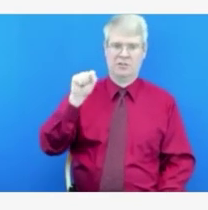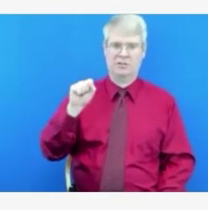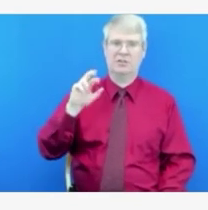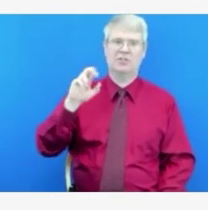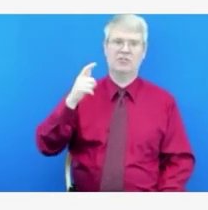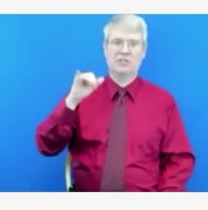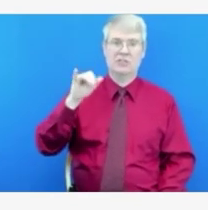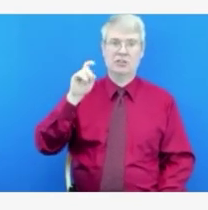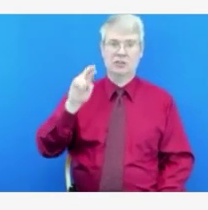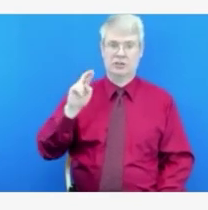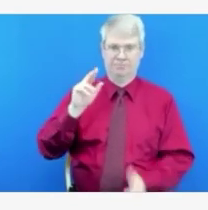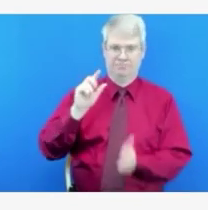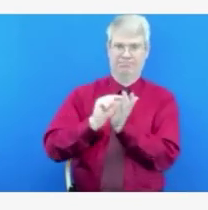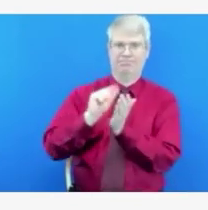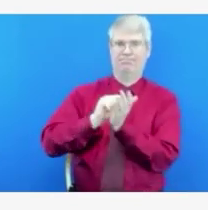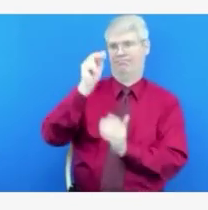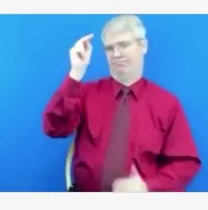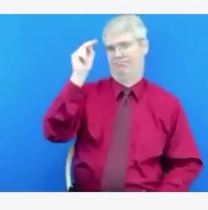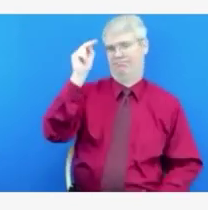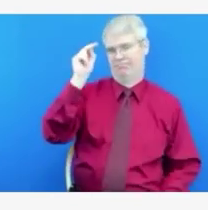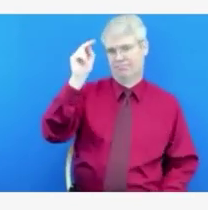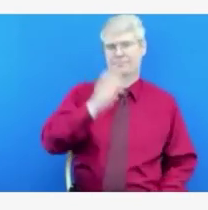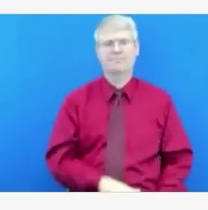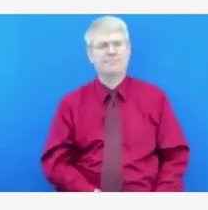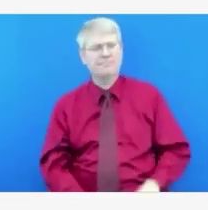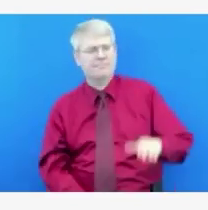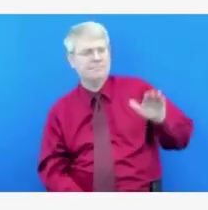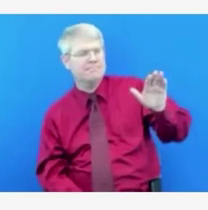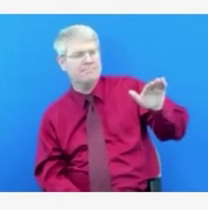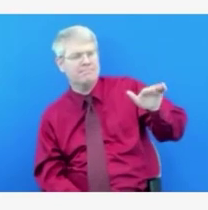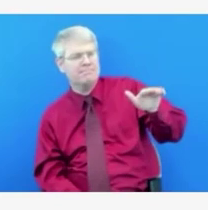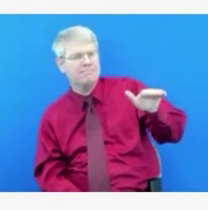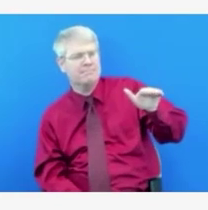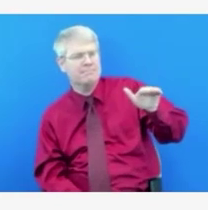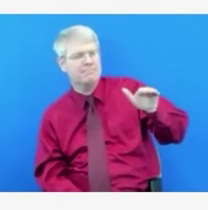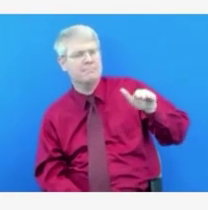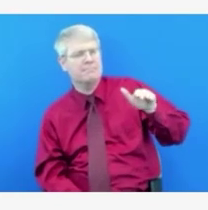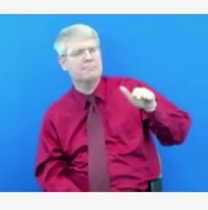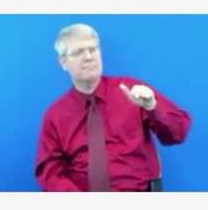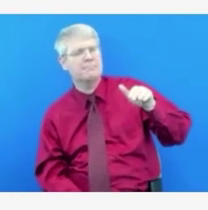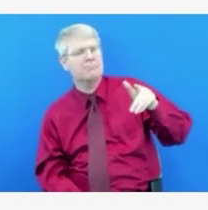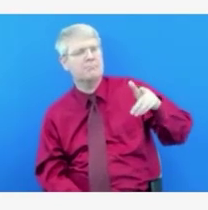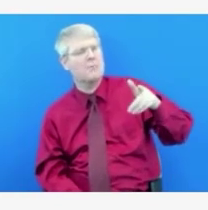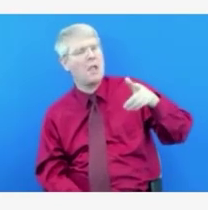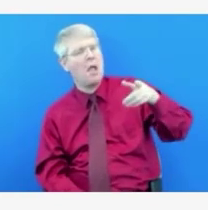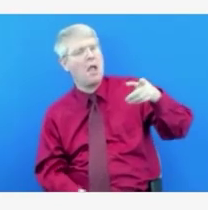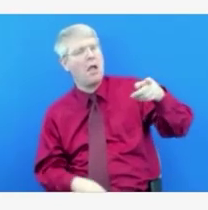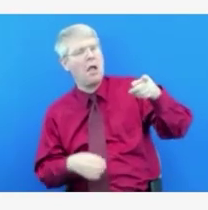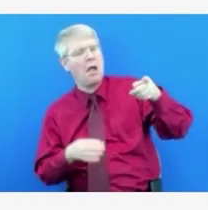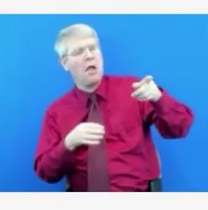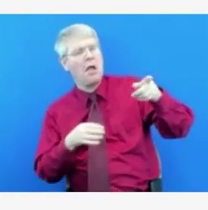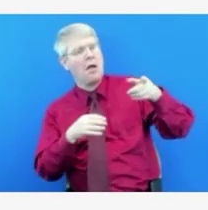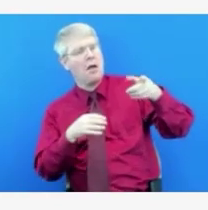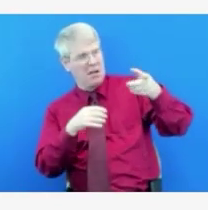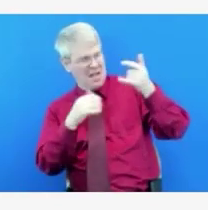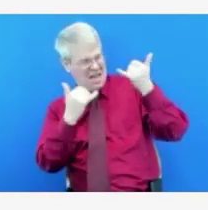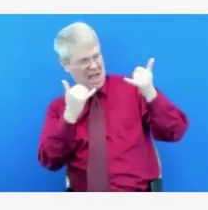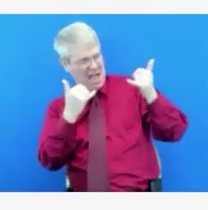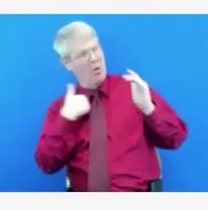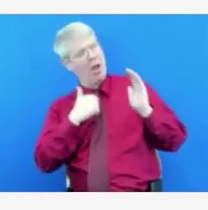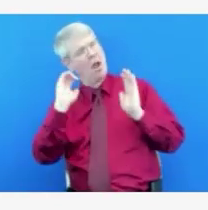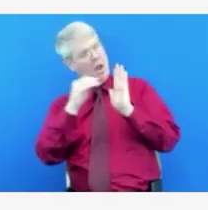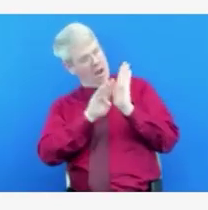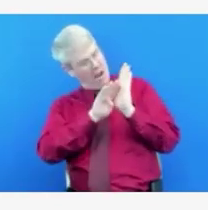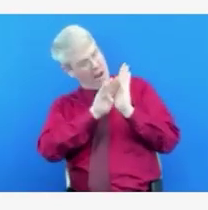say that we are on a downward slope from this surge. I know that case figures are out of whack right now because of the